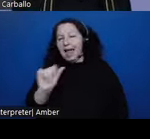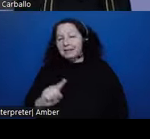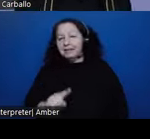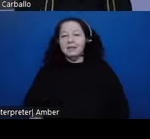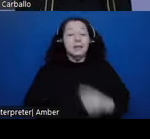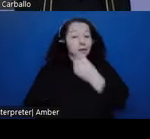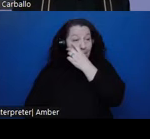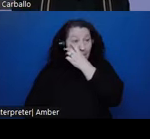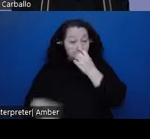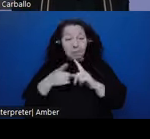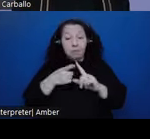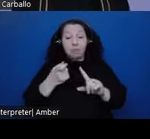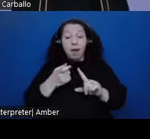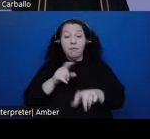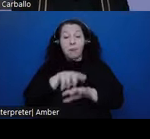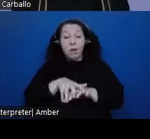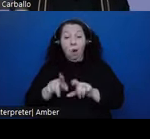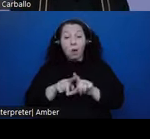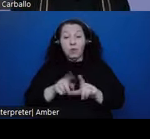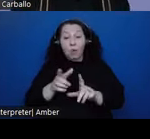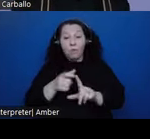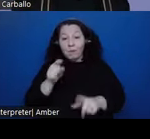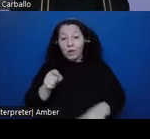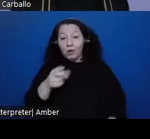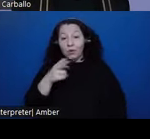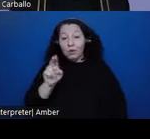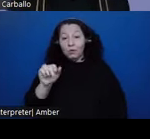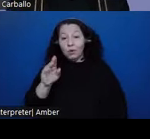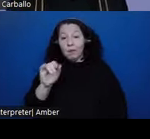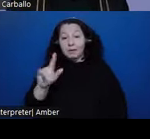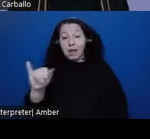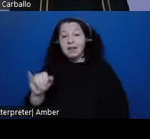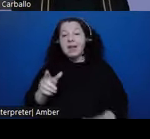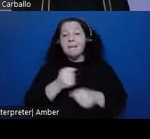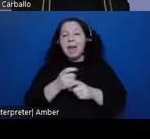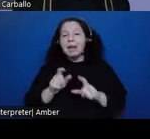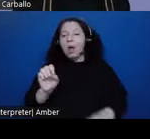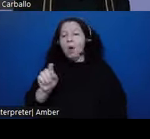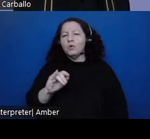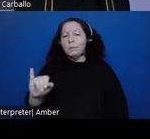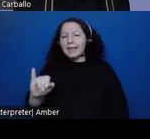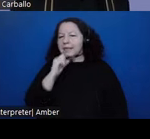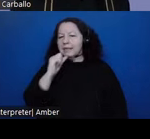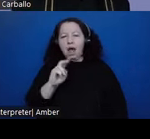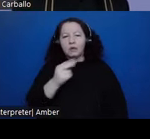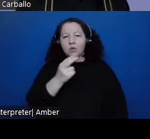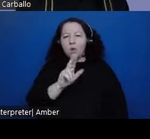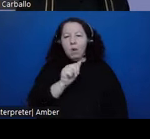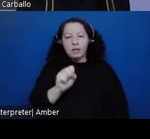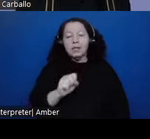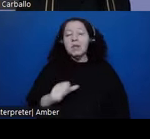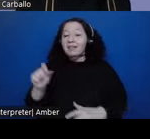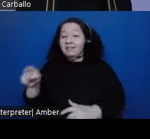Wamatla map. This was made by Otomis, not Nahwas. And so they weren't as concerned about showing their loyalty. And they